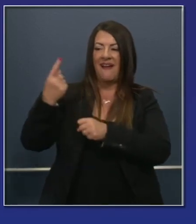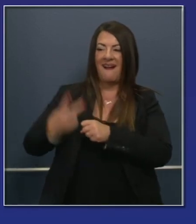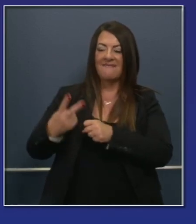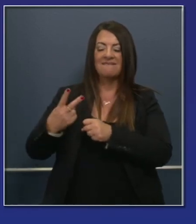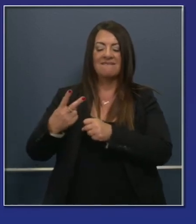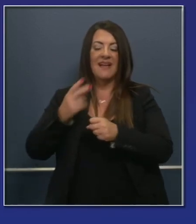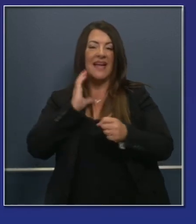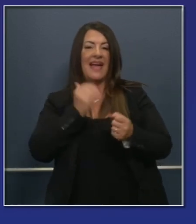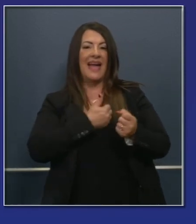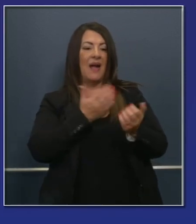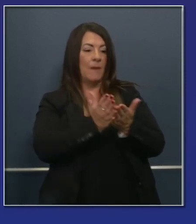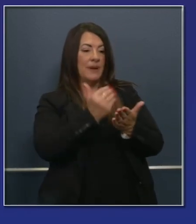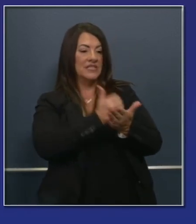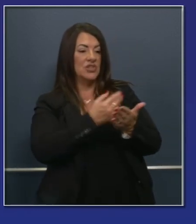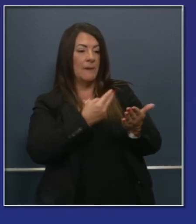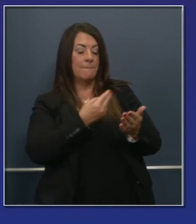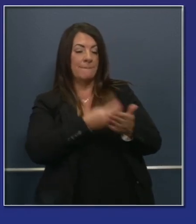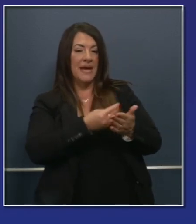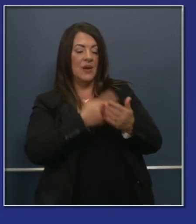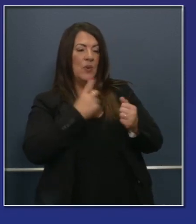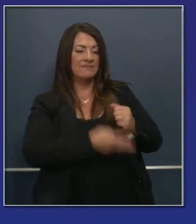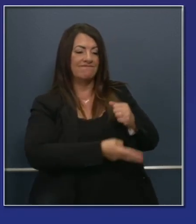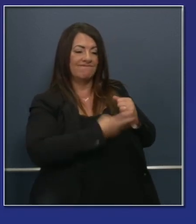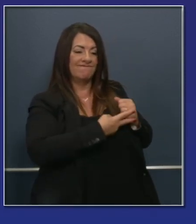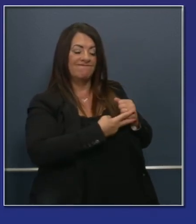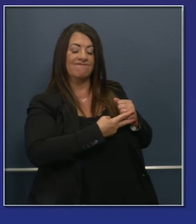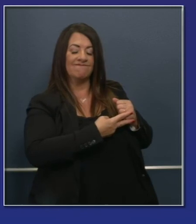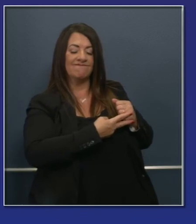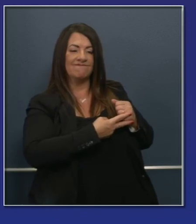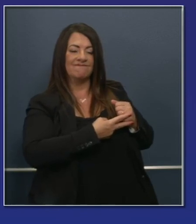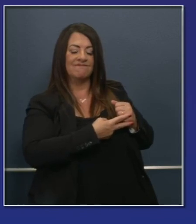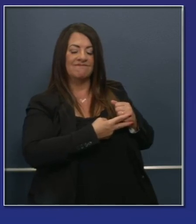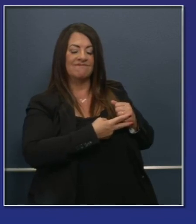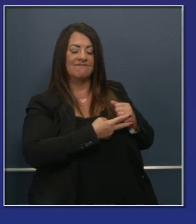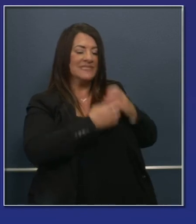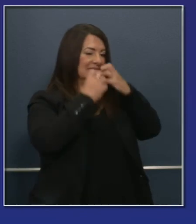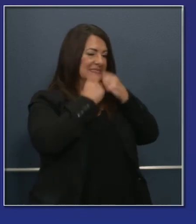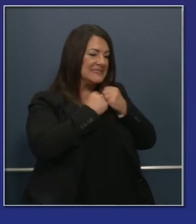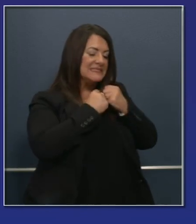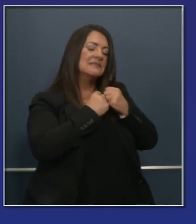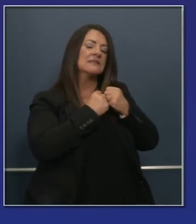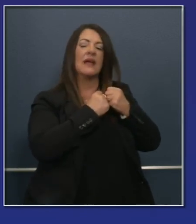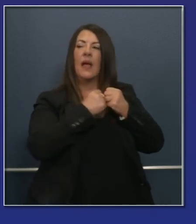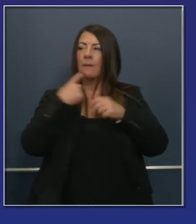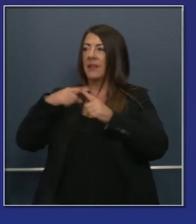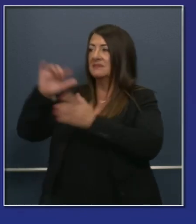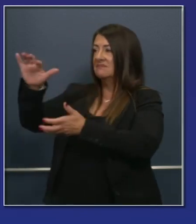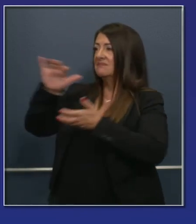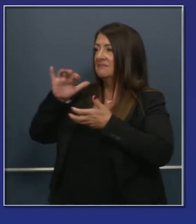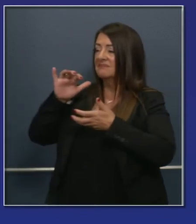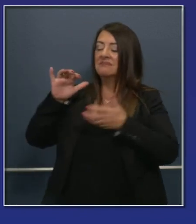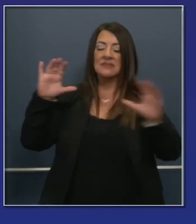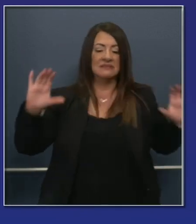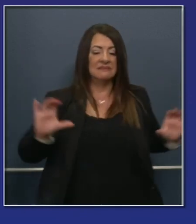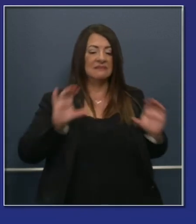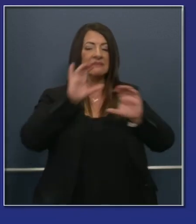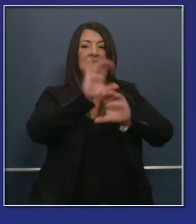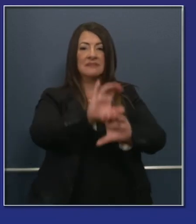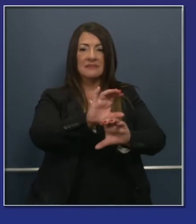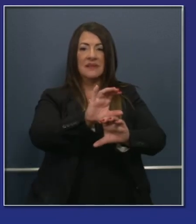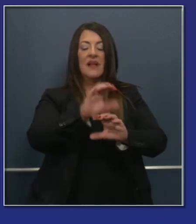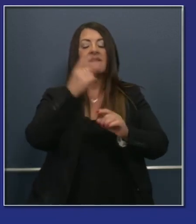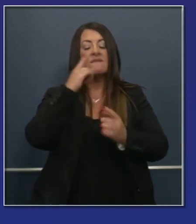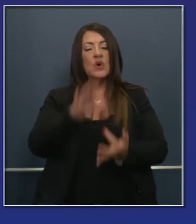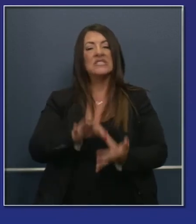that we have preserved, even in this economy, and the budgets we substantially enhanced last year were in the special education space, and we